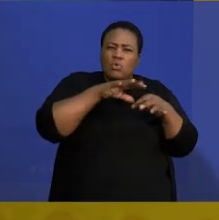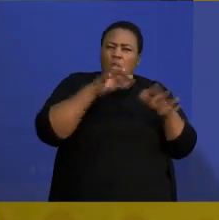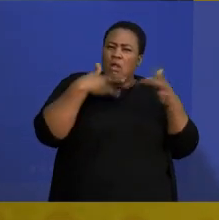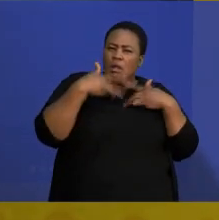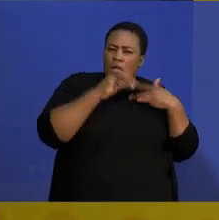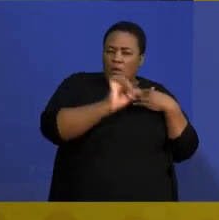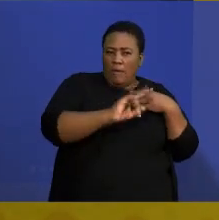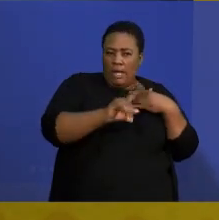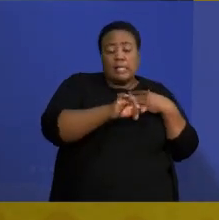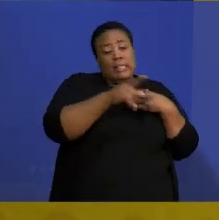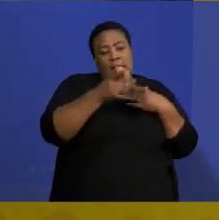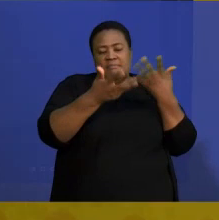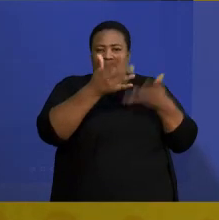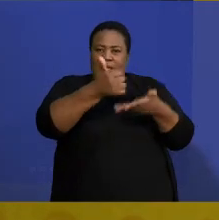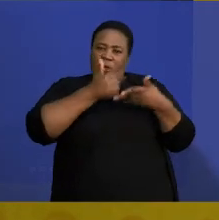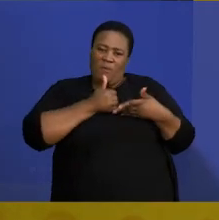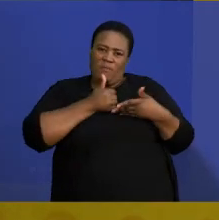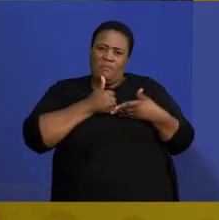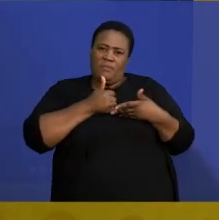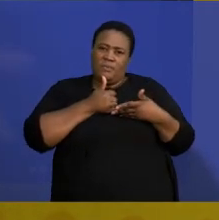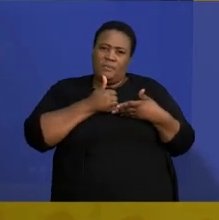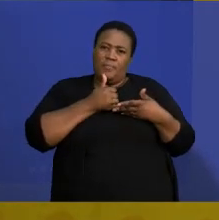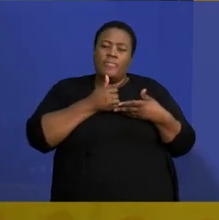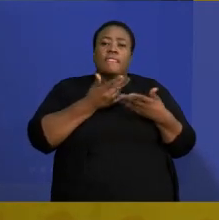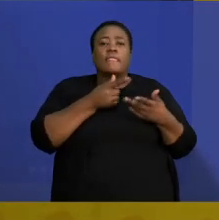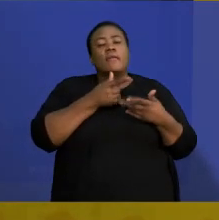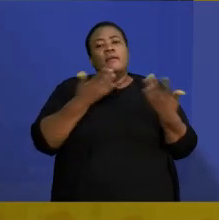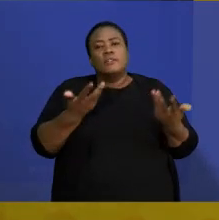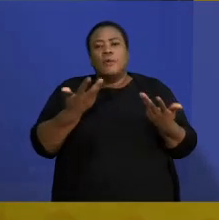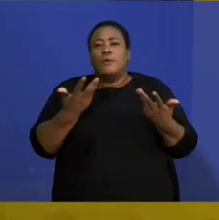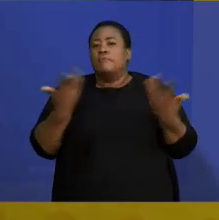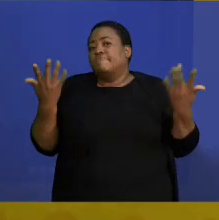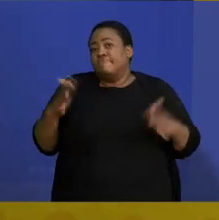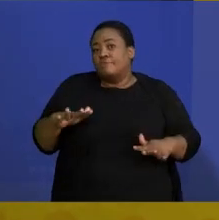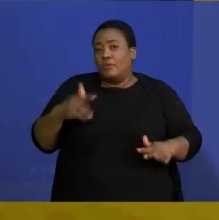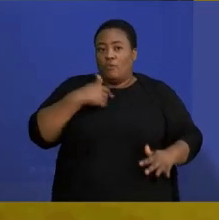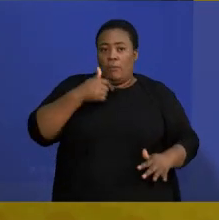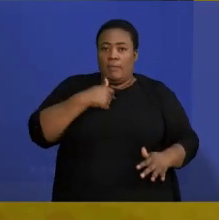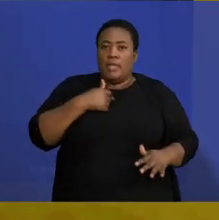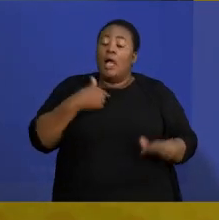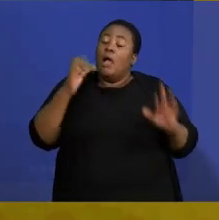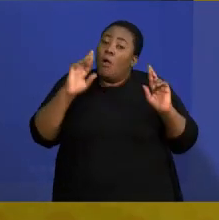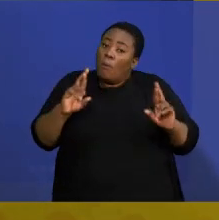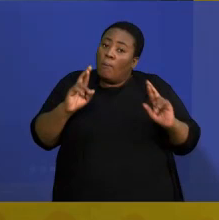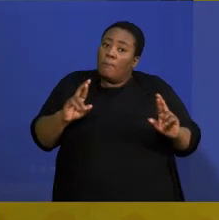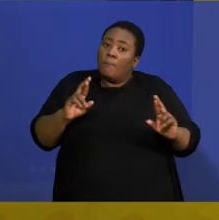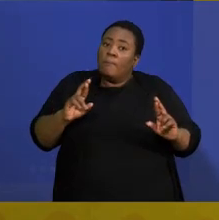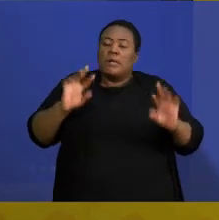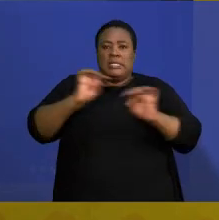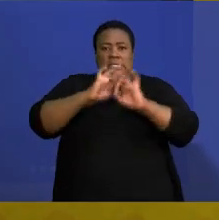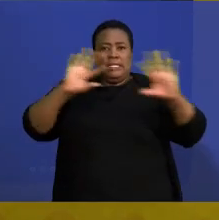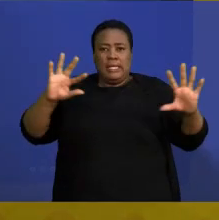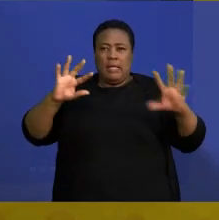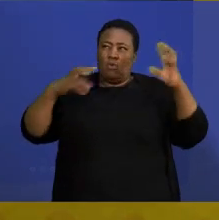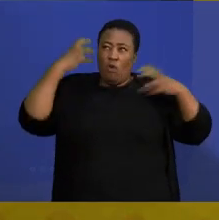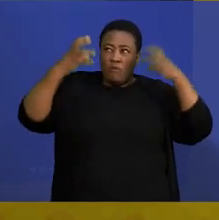they will definitely help you understand something better. Guys, that's all from me. I hope that's cleared some confusion in